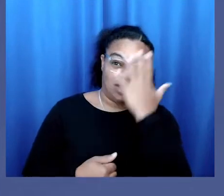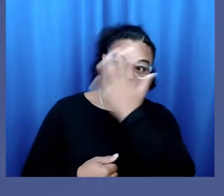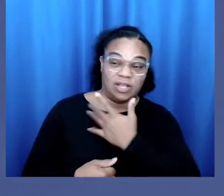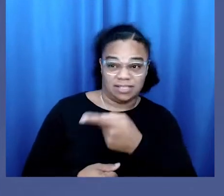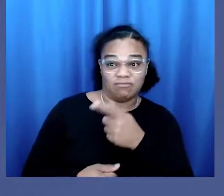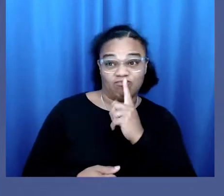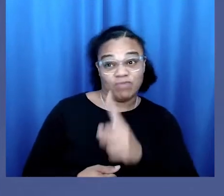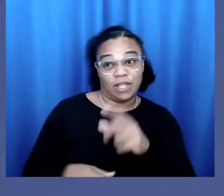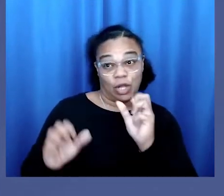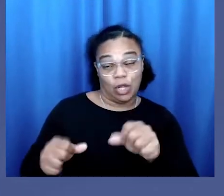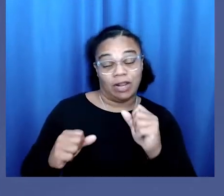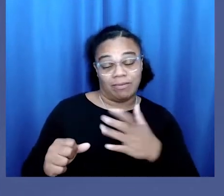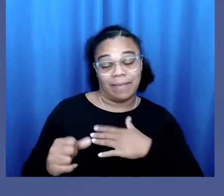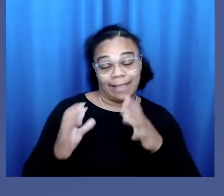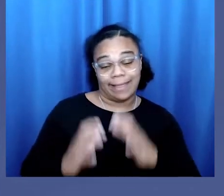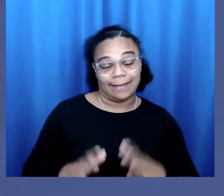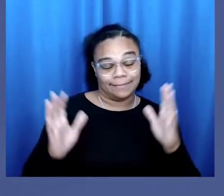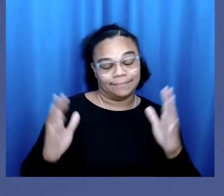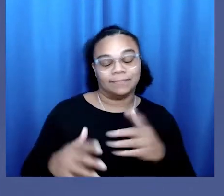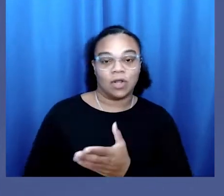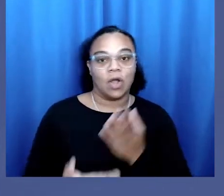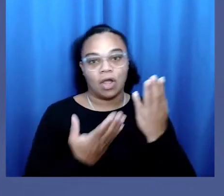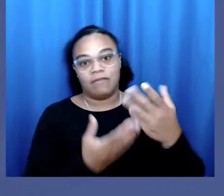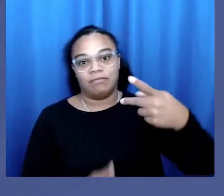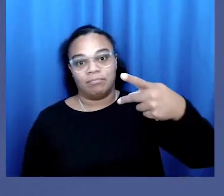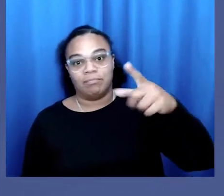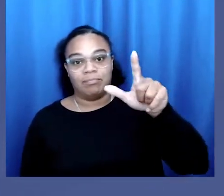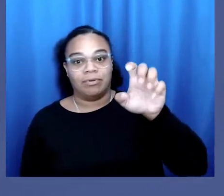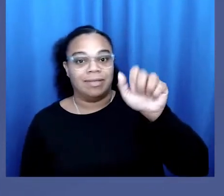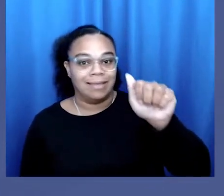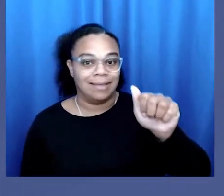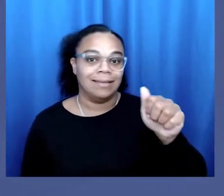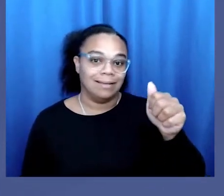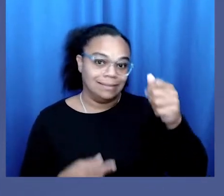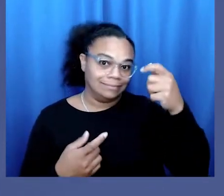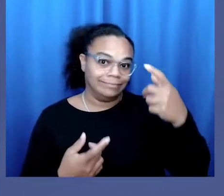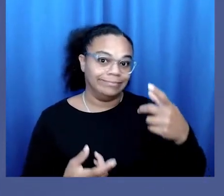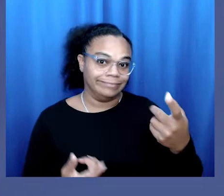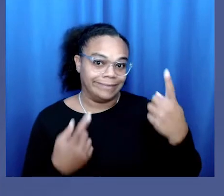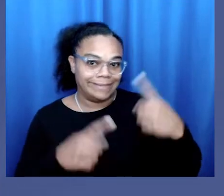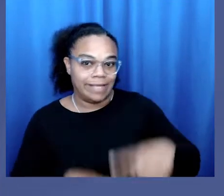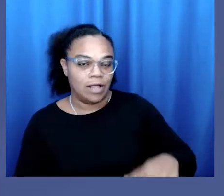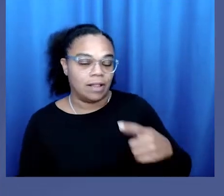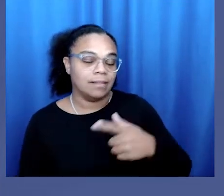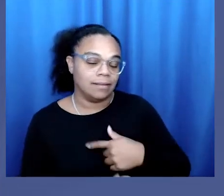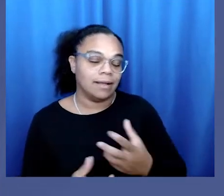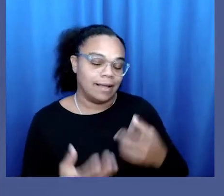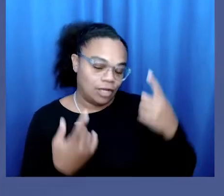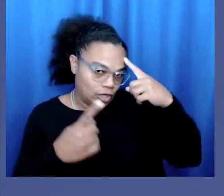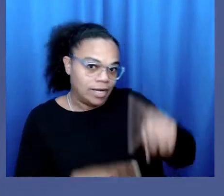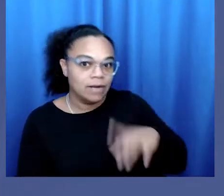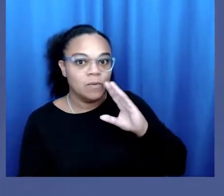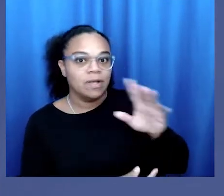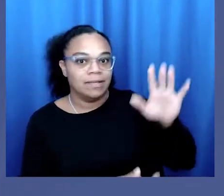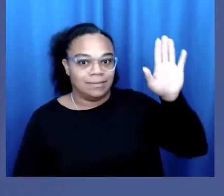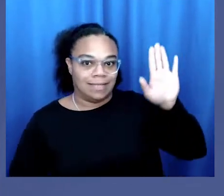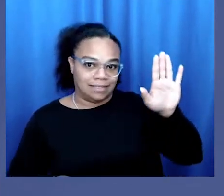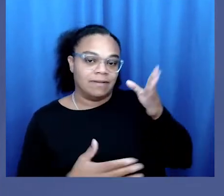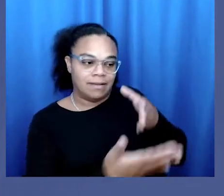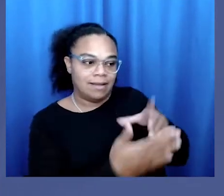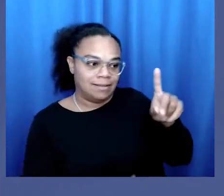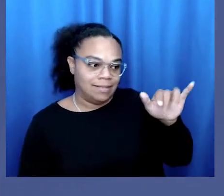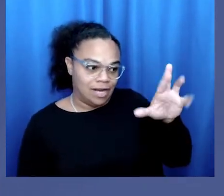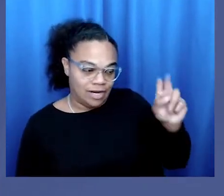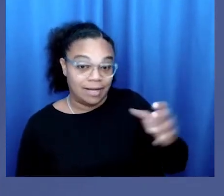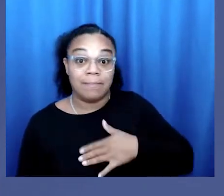very well have been one of my clients, offered me a plea deal. I agreed to testify against Darian. My judge, also a